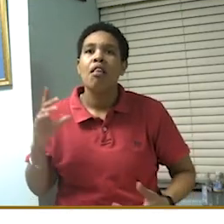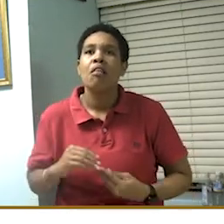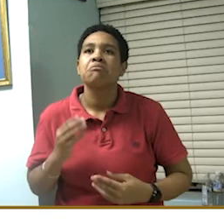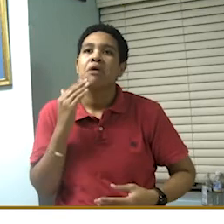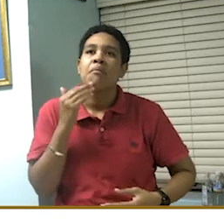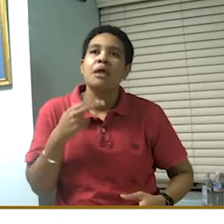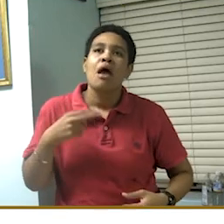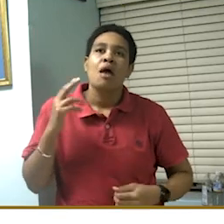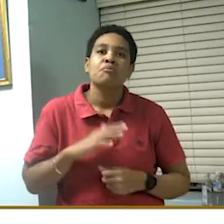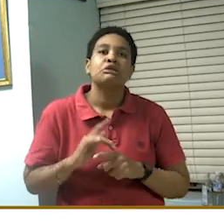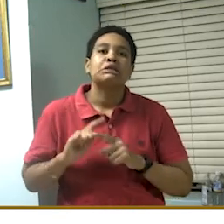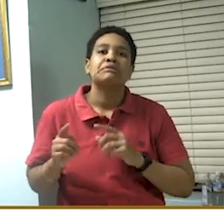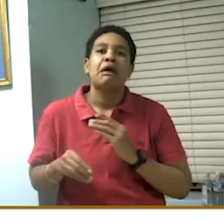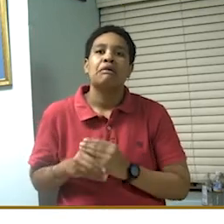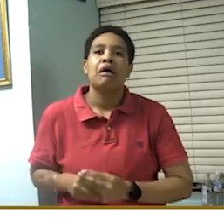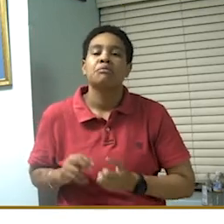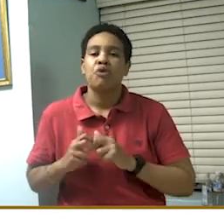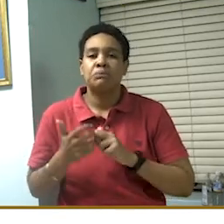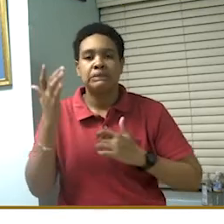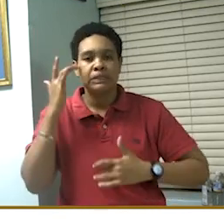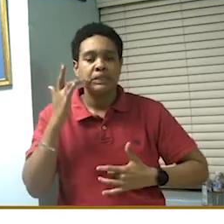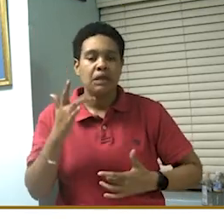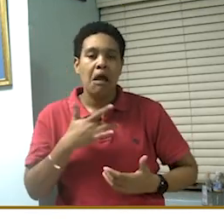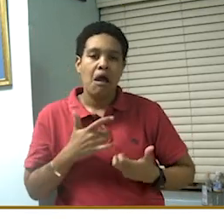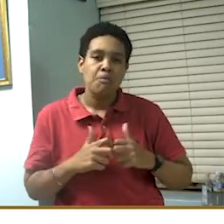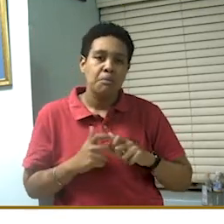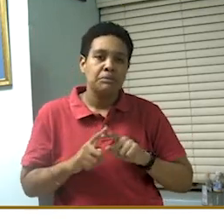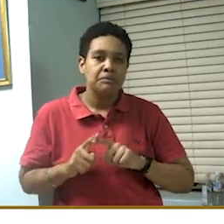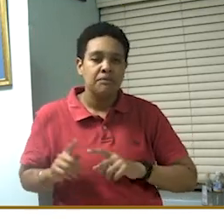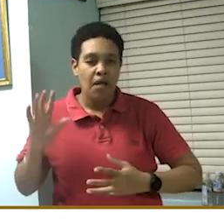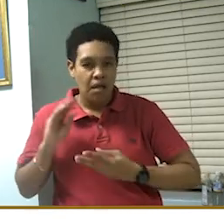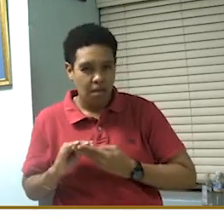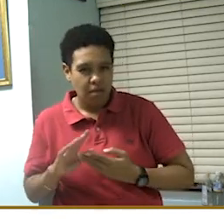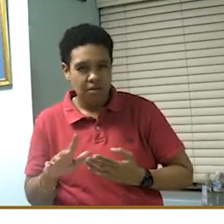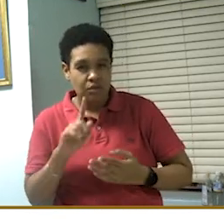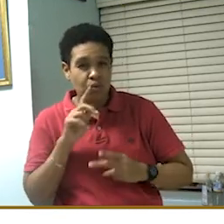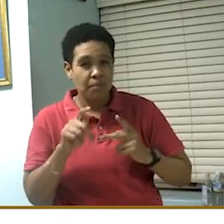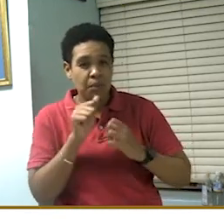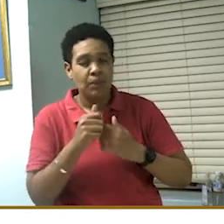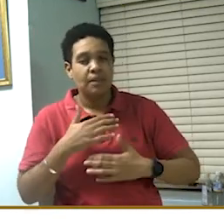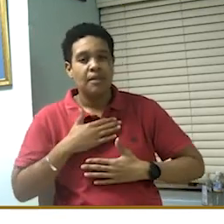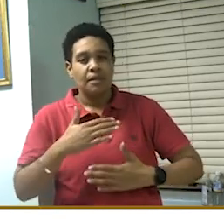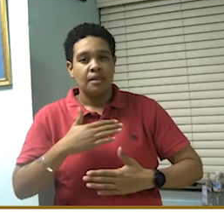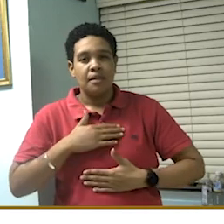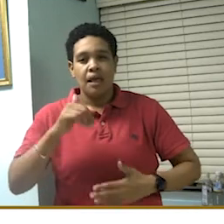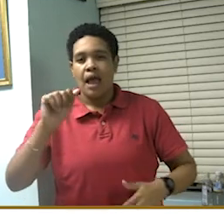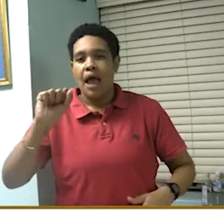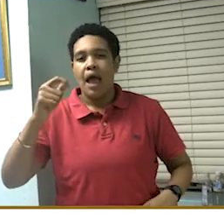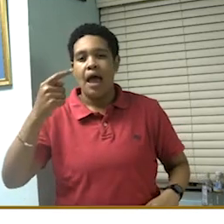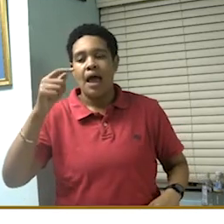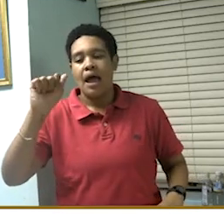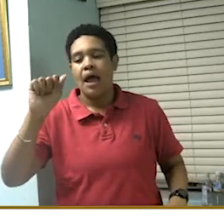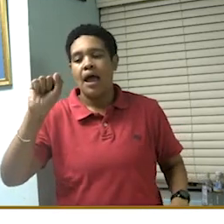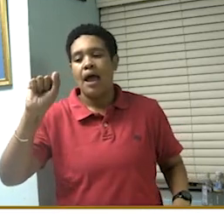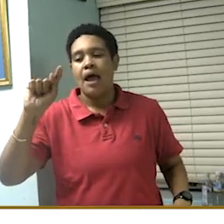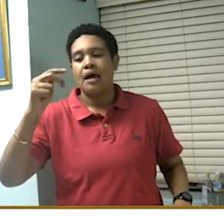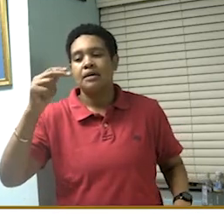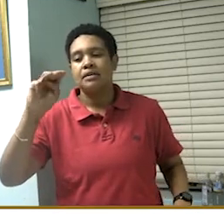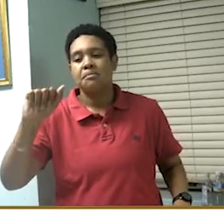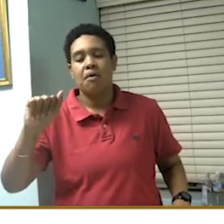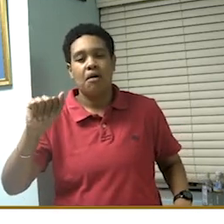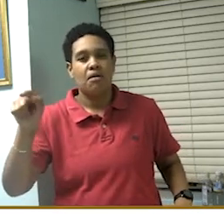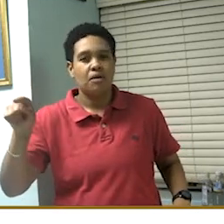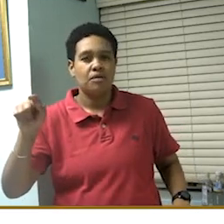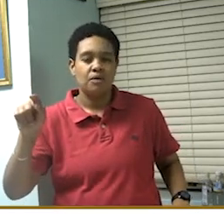And the picture gives you the combinations that are there. So, persons with asthma are coming